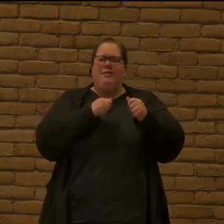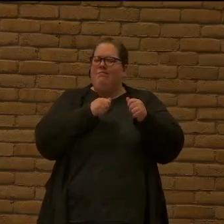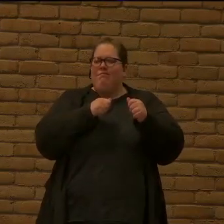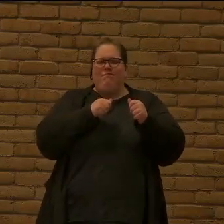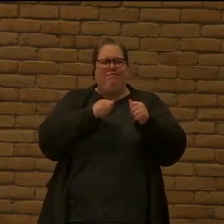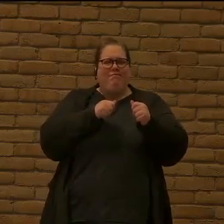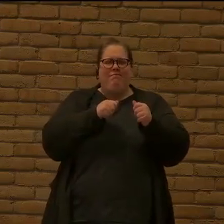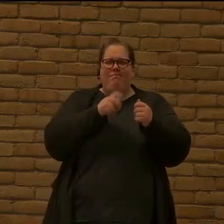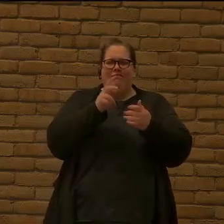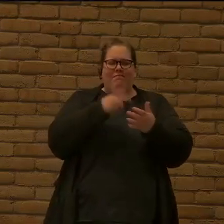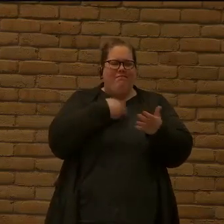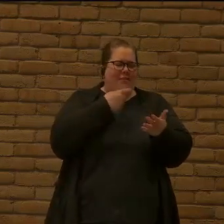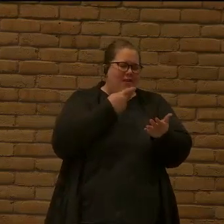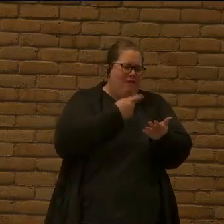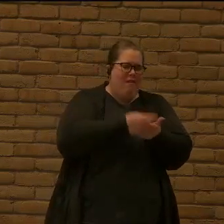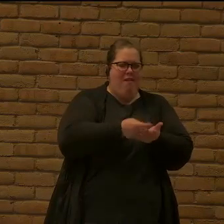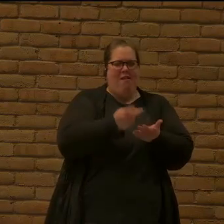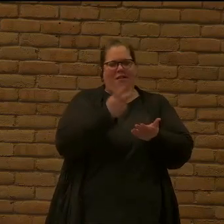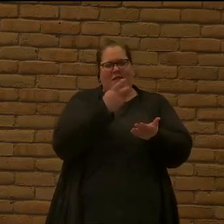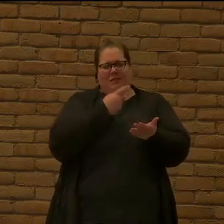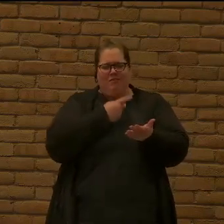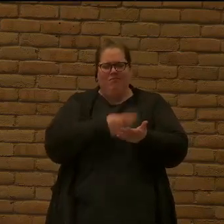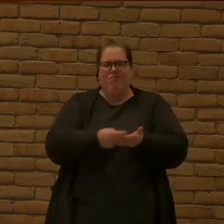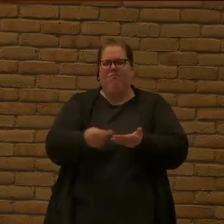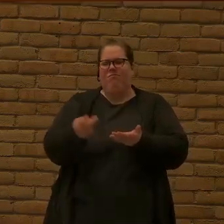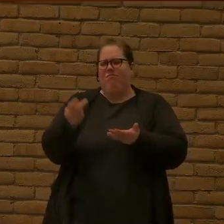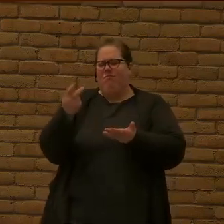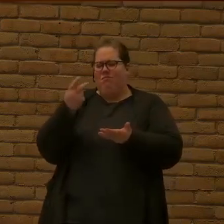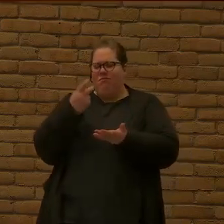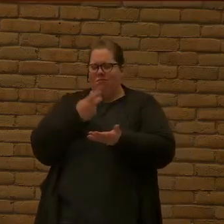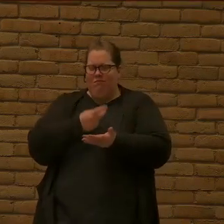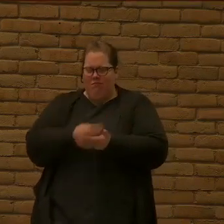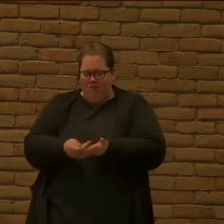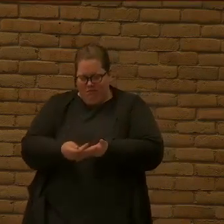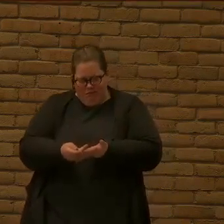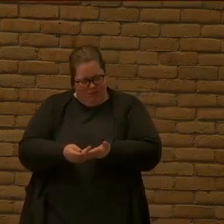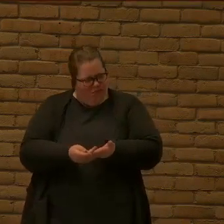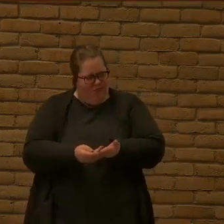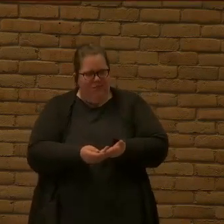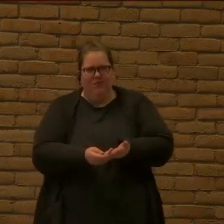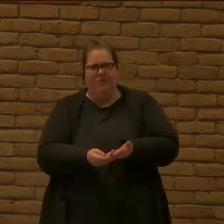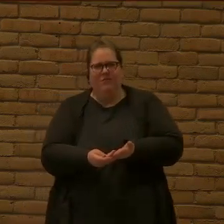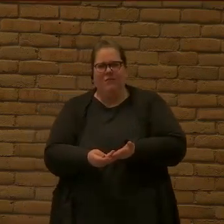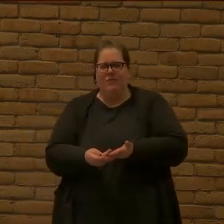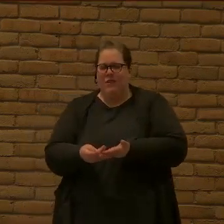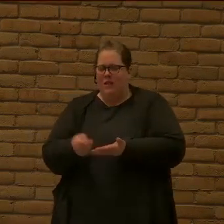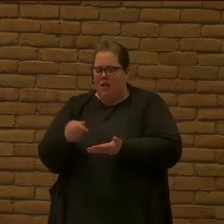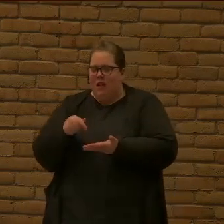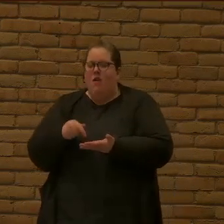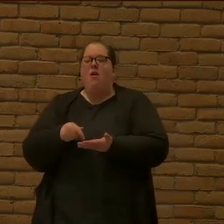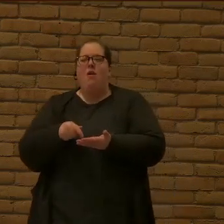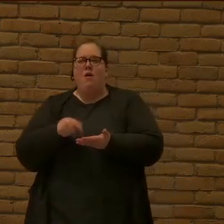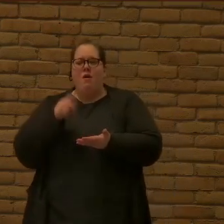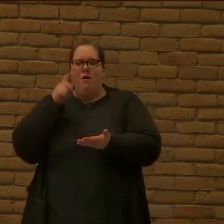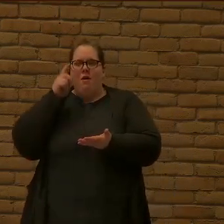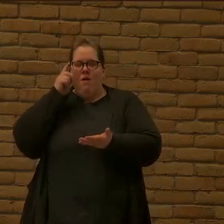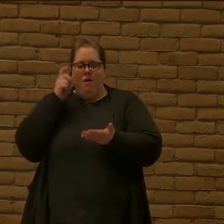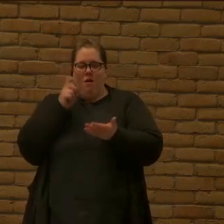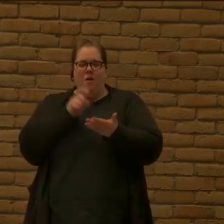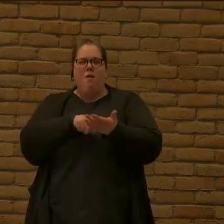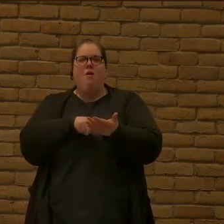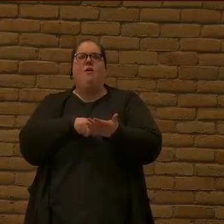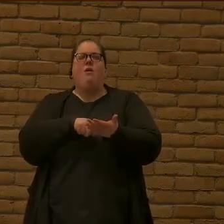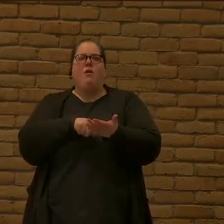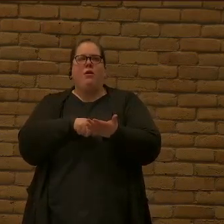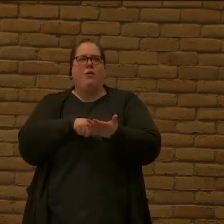But time and time again I fall apart But that's where I find